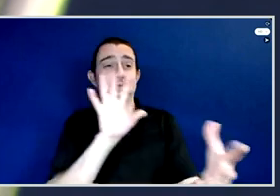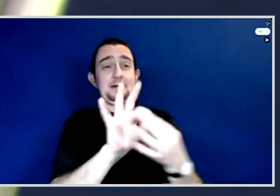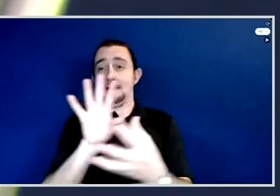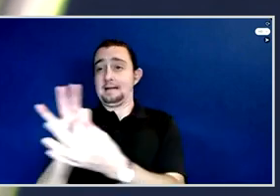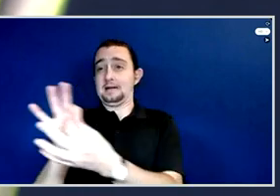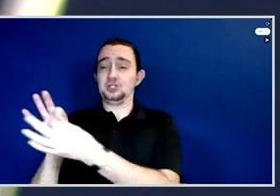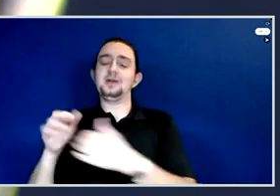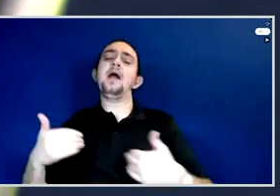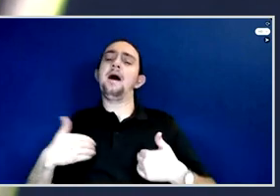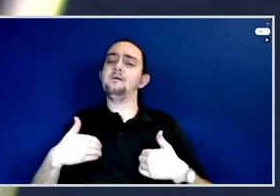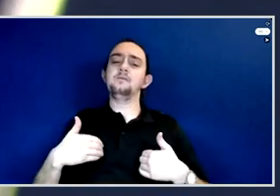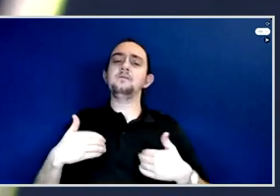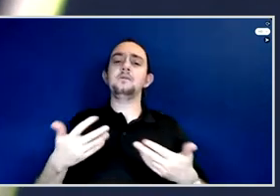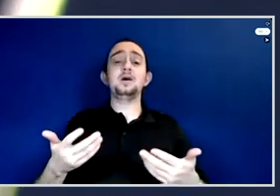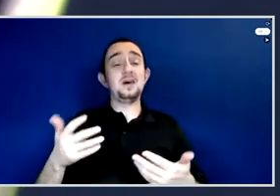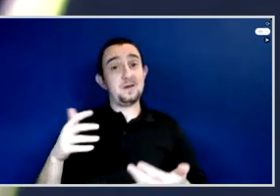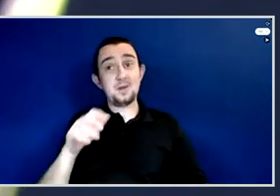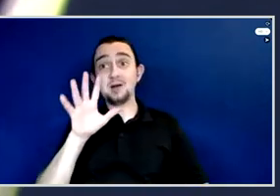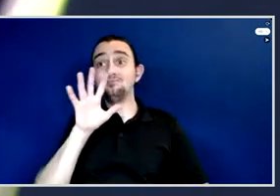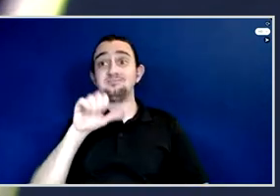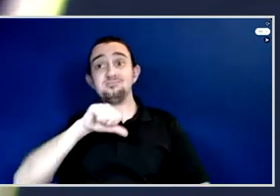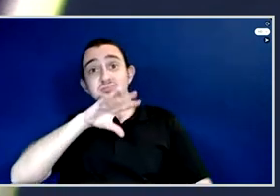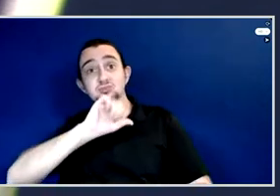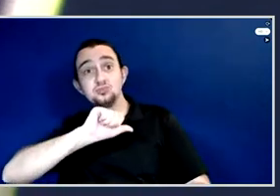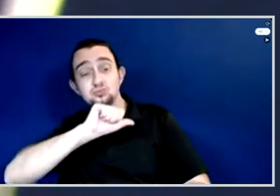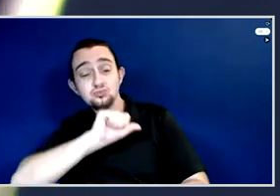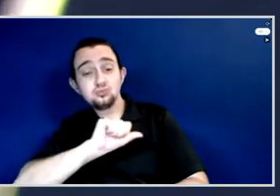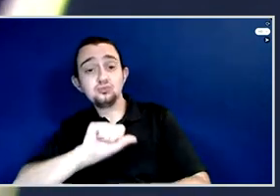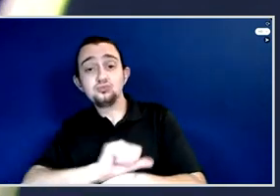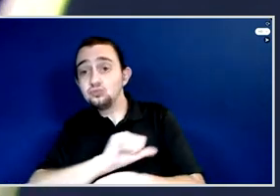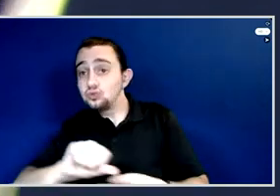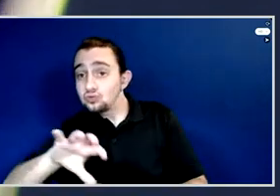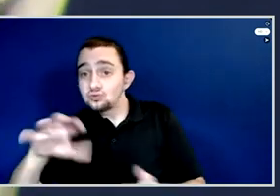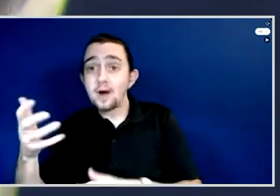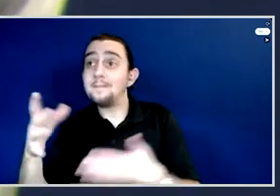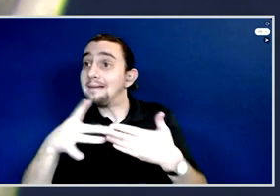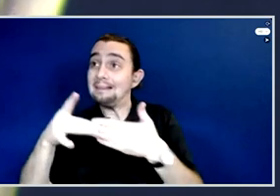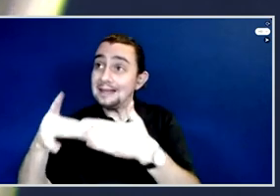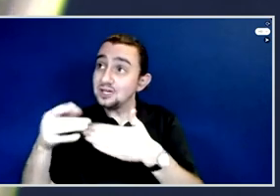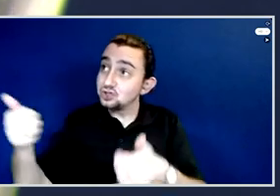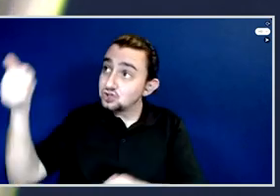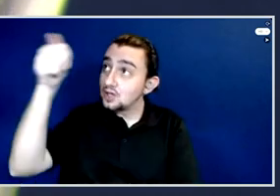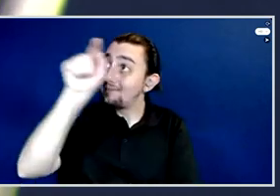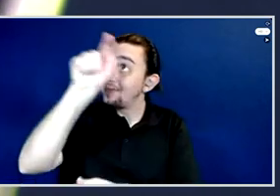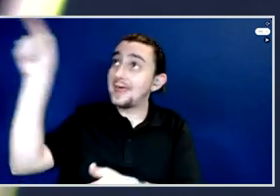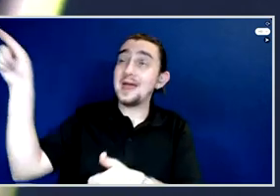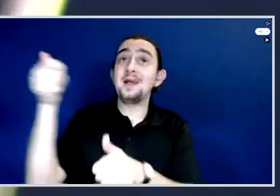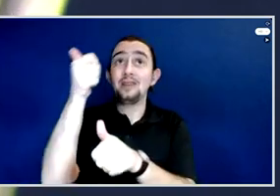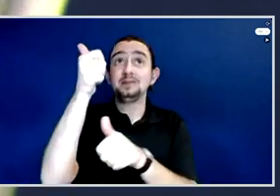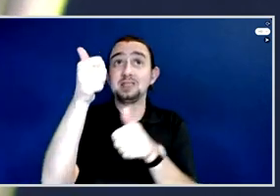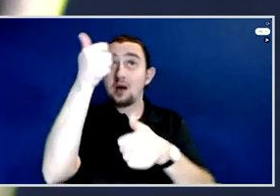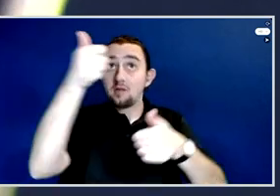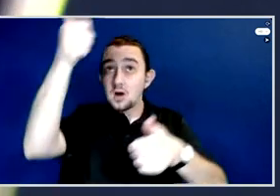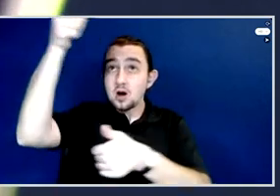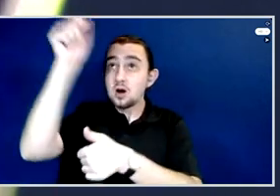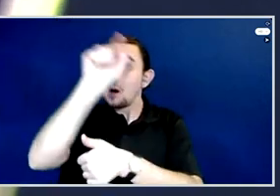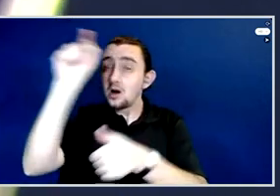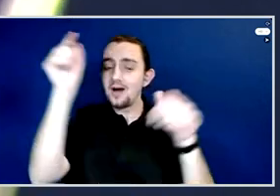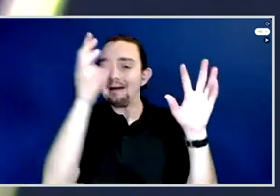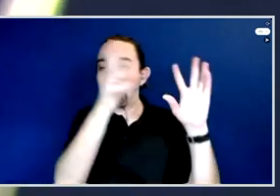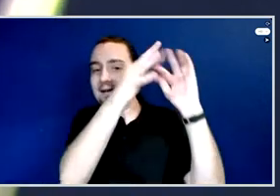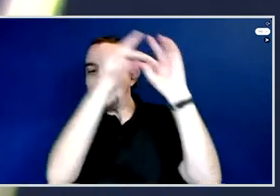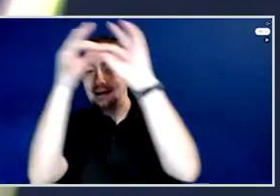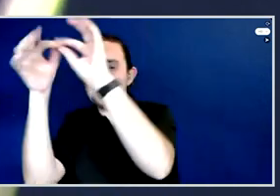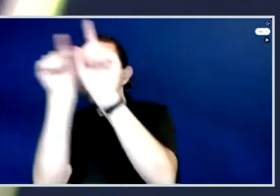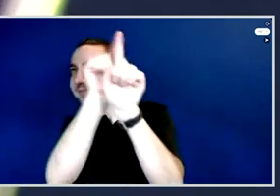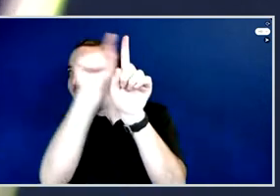corrupted leaders, autocratic leaders, they are also connected. So we try to see it from, like, wider perspective and what effects it